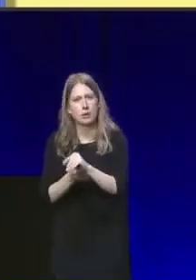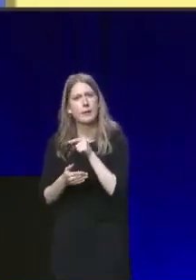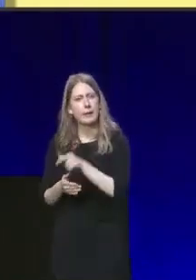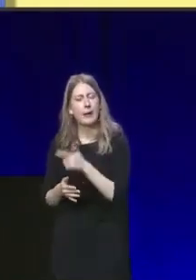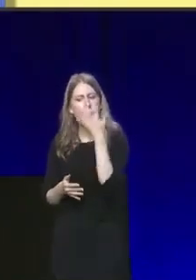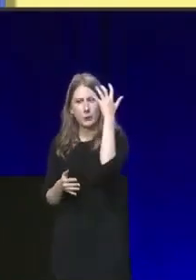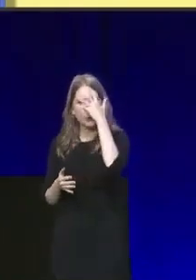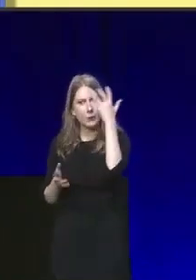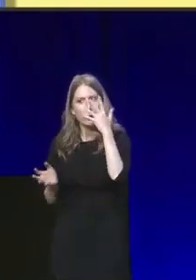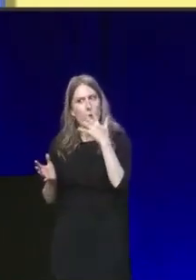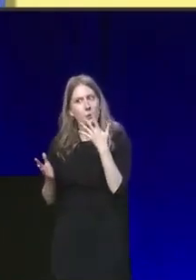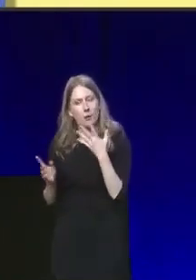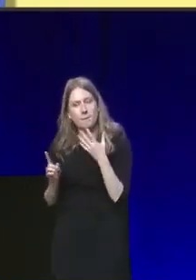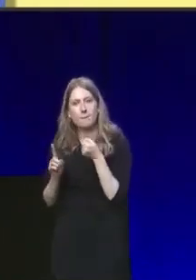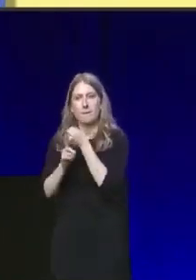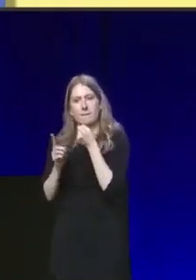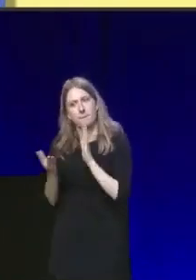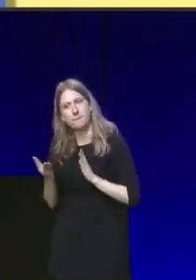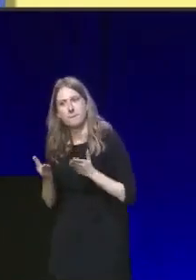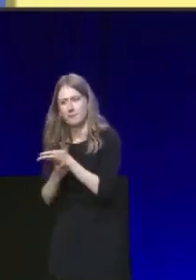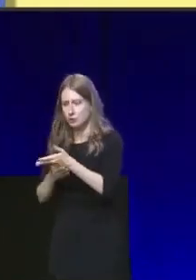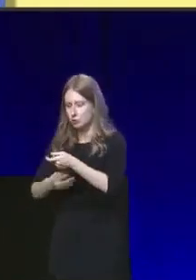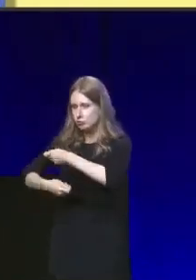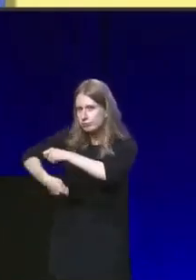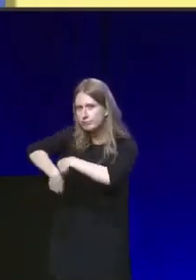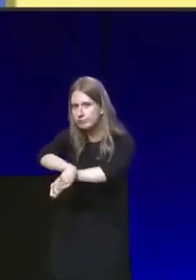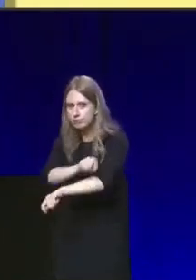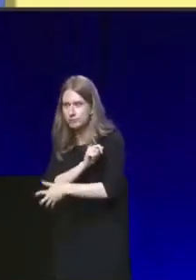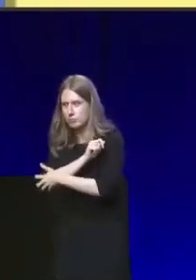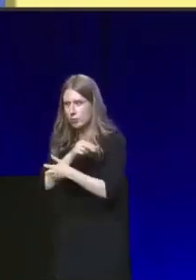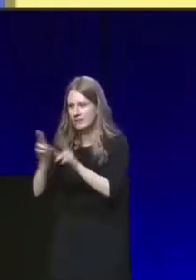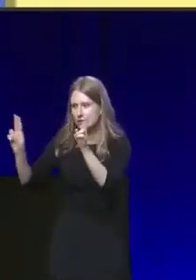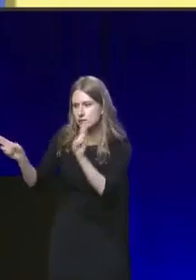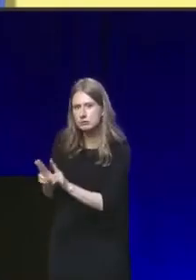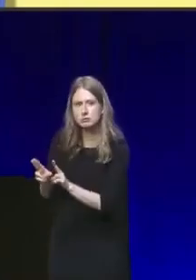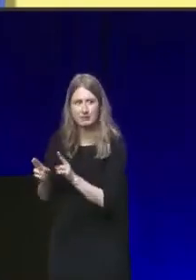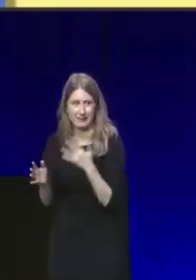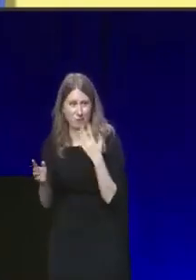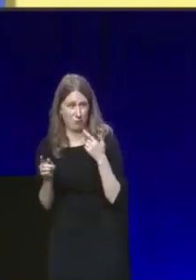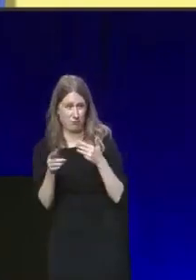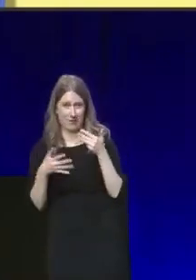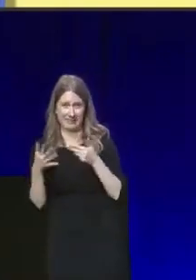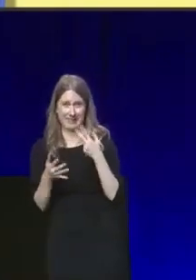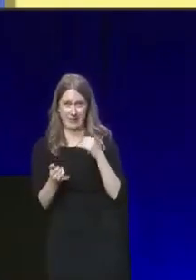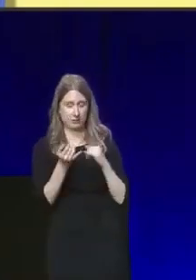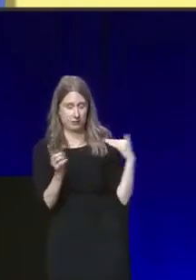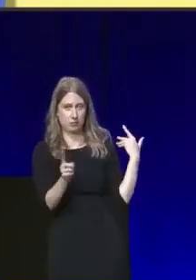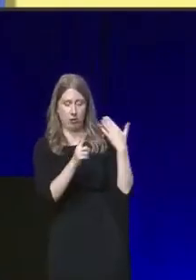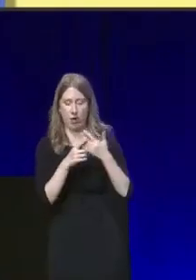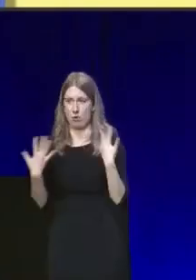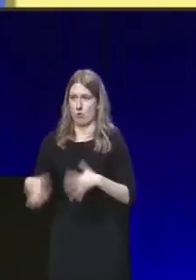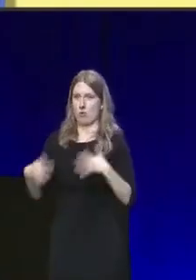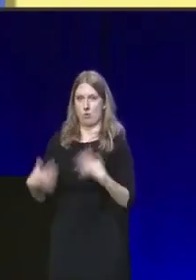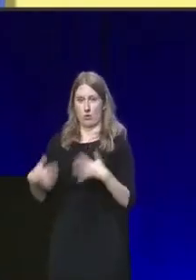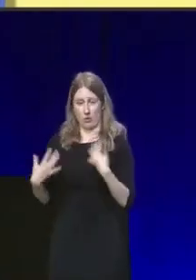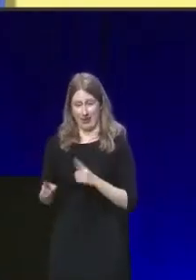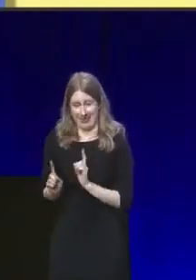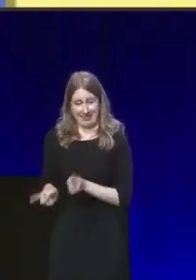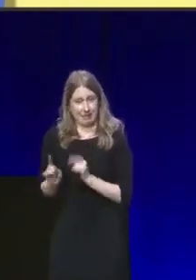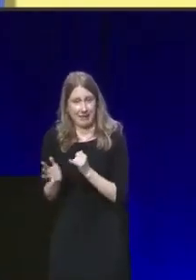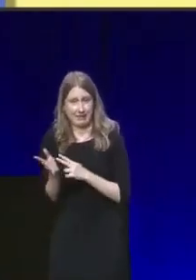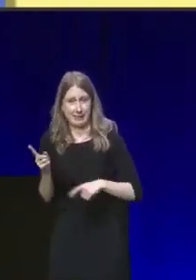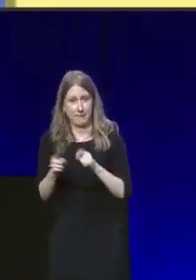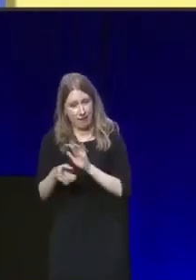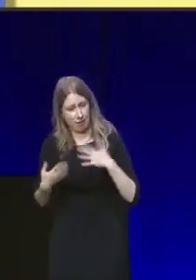intervention in tackling inequality in Europe since the 1980s. That is what your SNP government is doing.